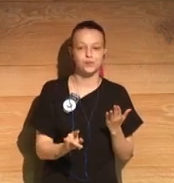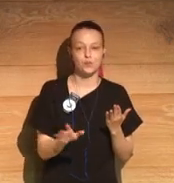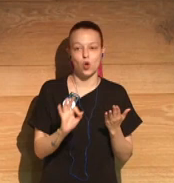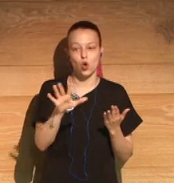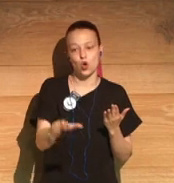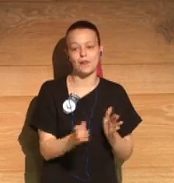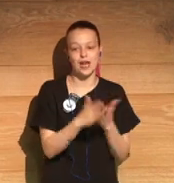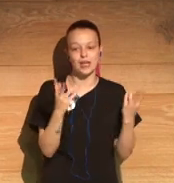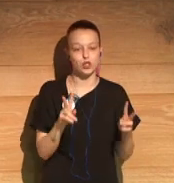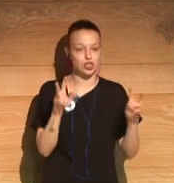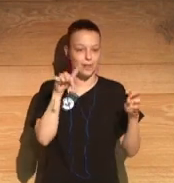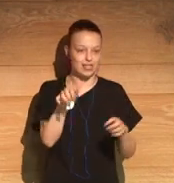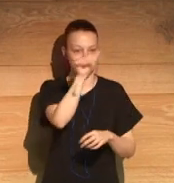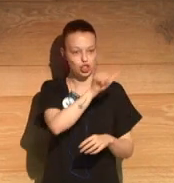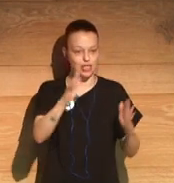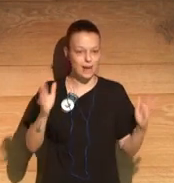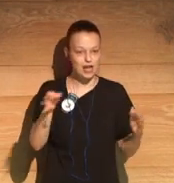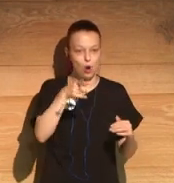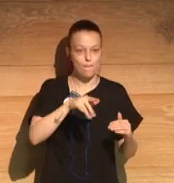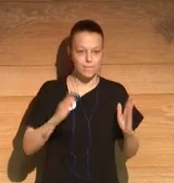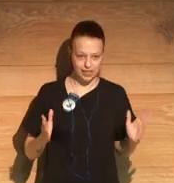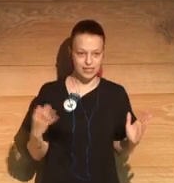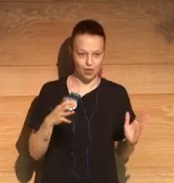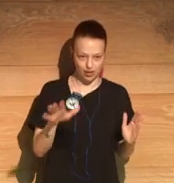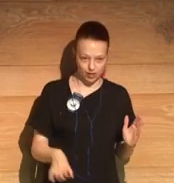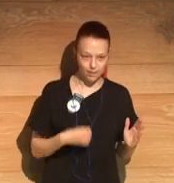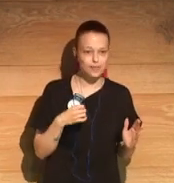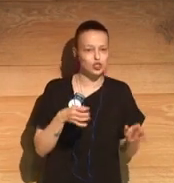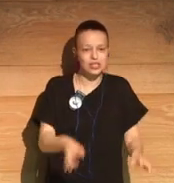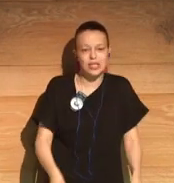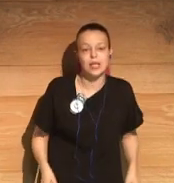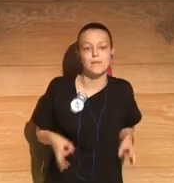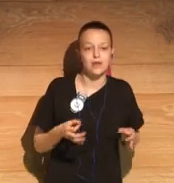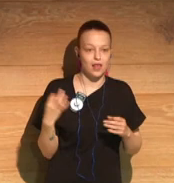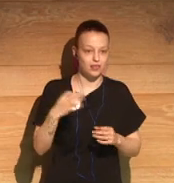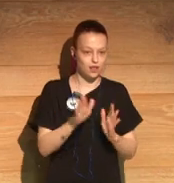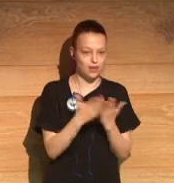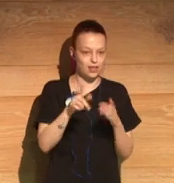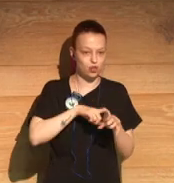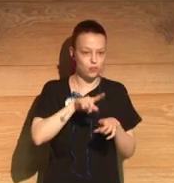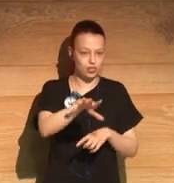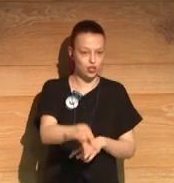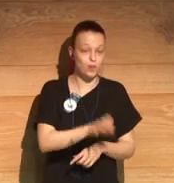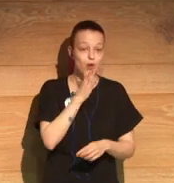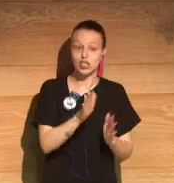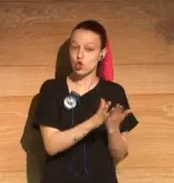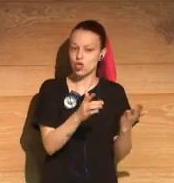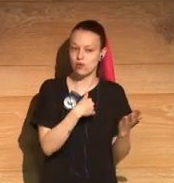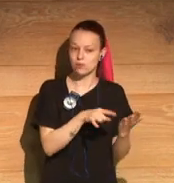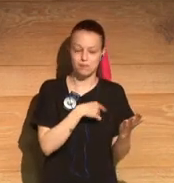about buying books during this week or month. Rather, it's something we should buy them always.